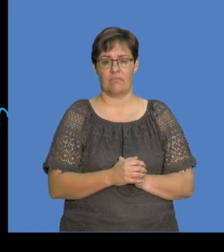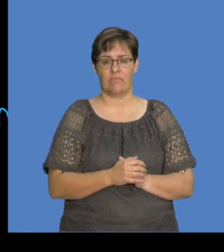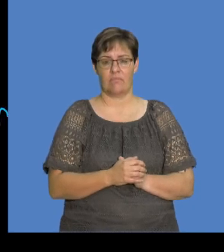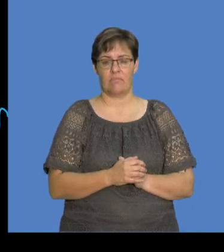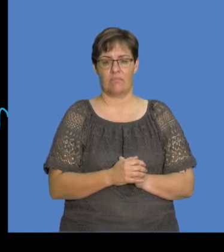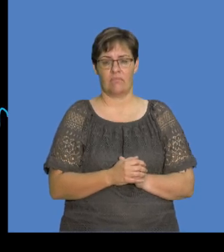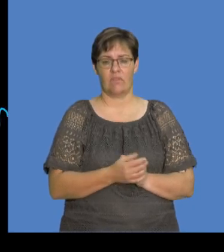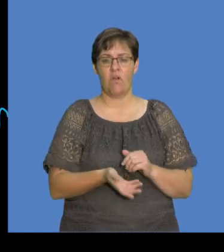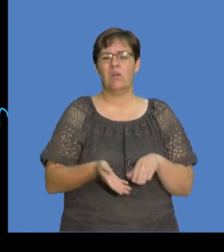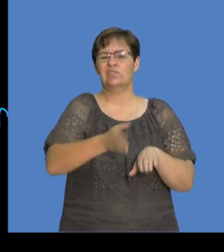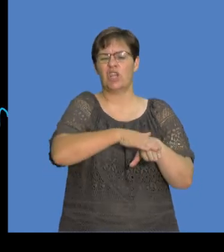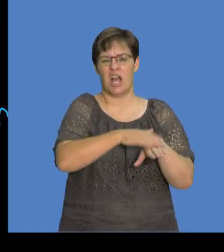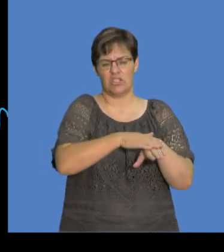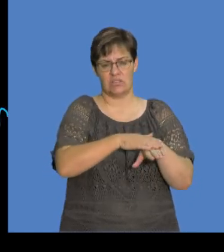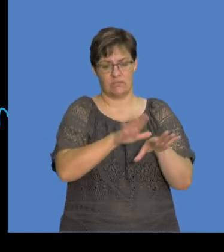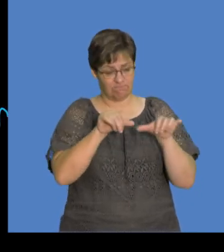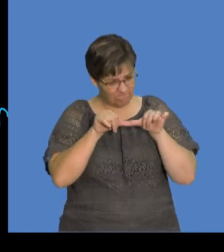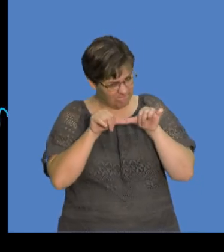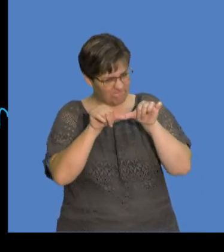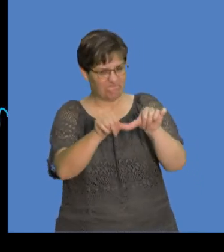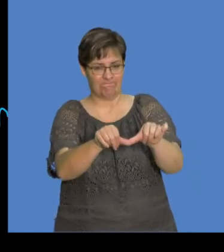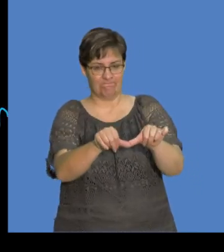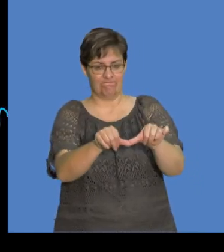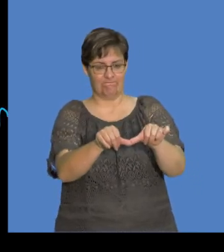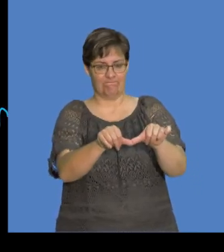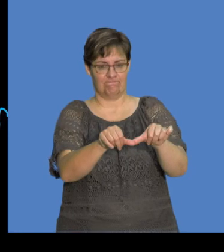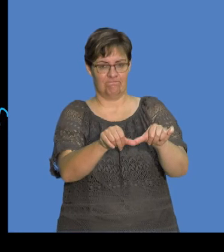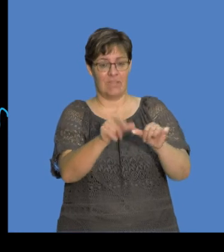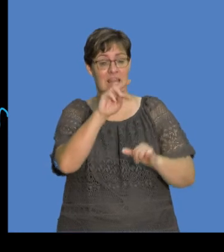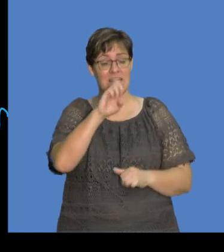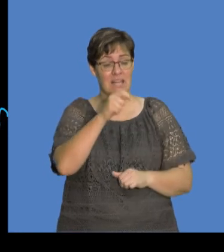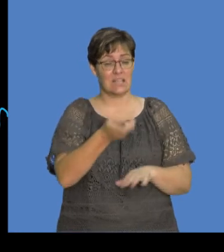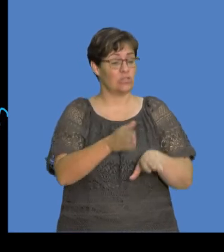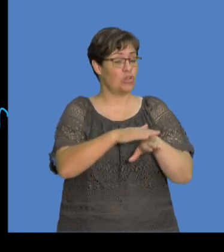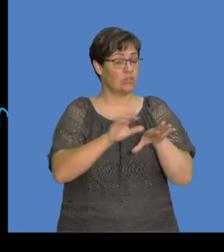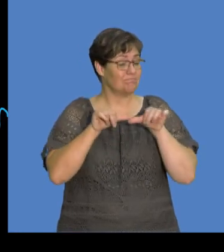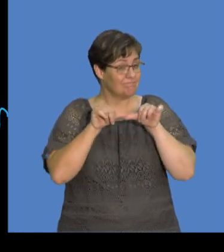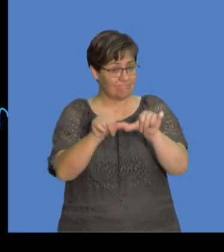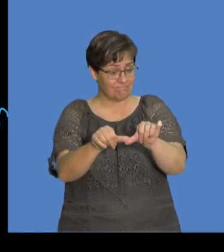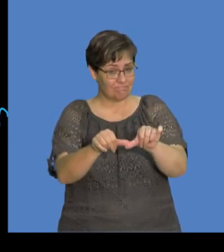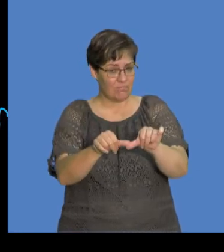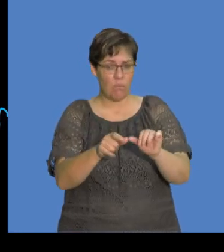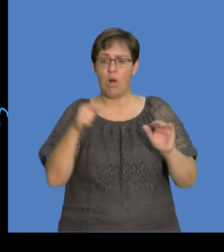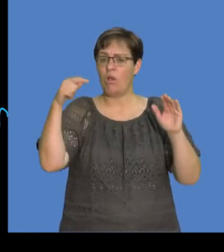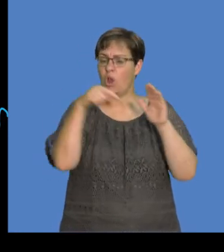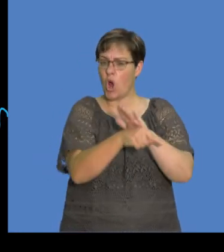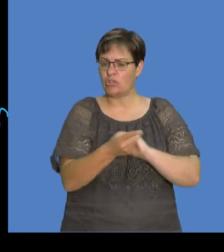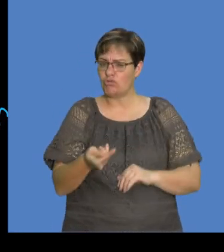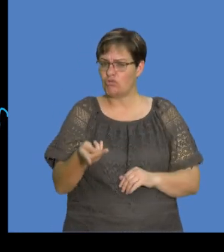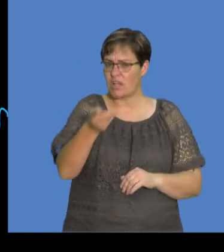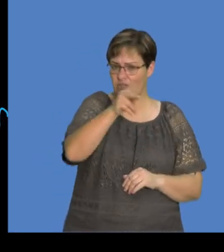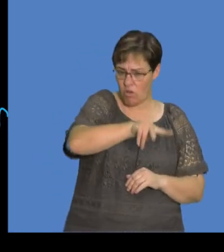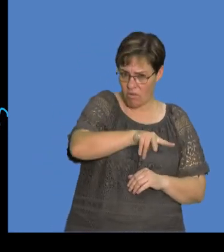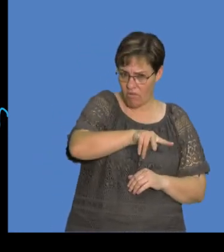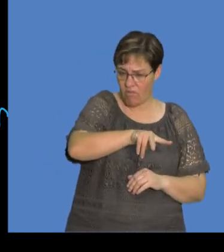the charge to remain constant, the net charge to remain constant, what is lost during the